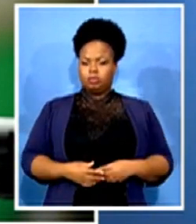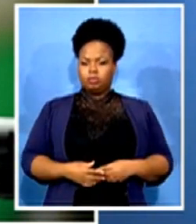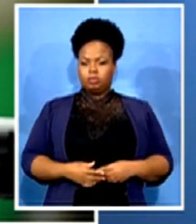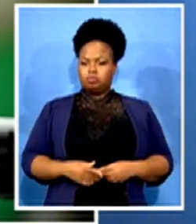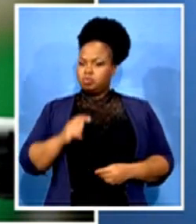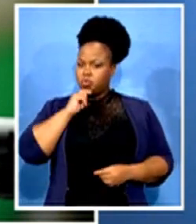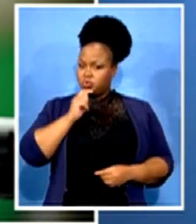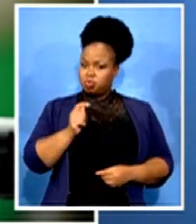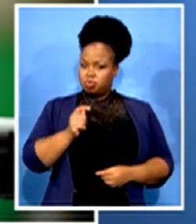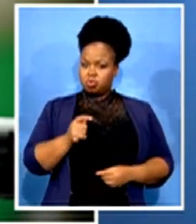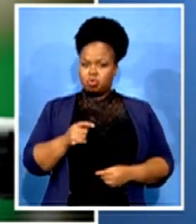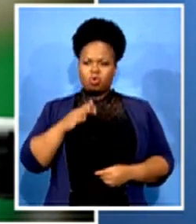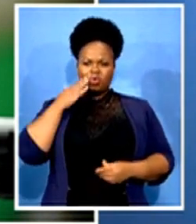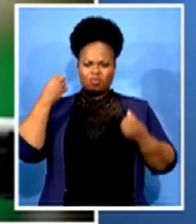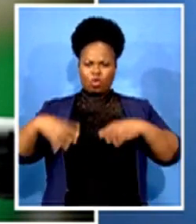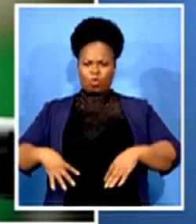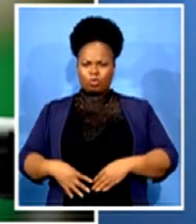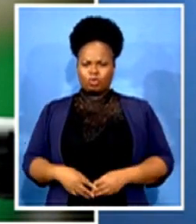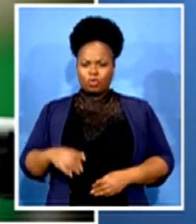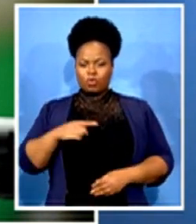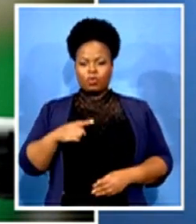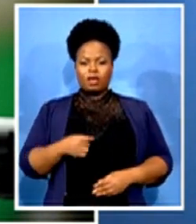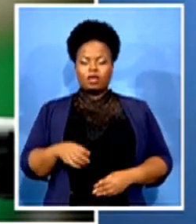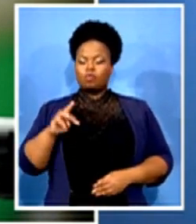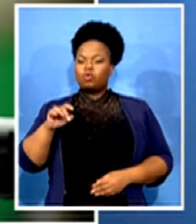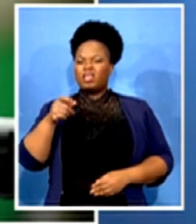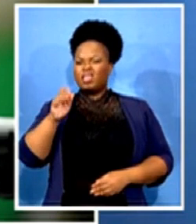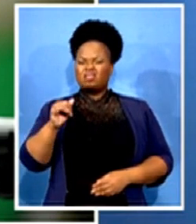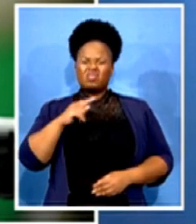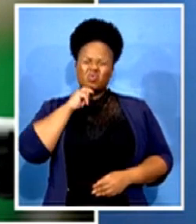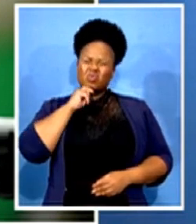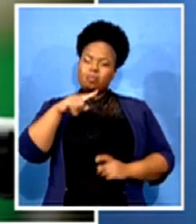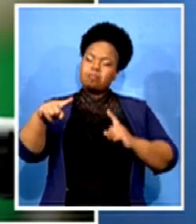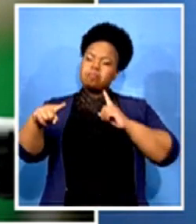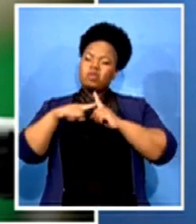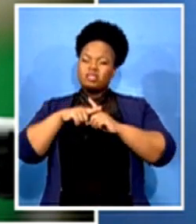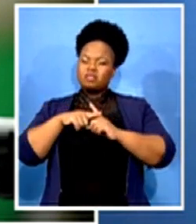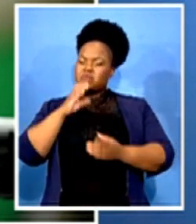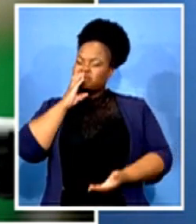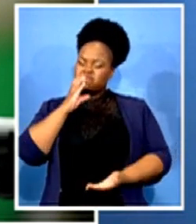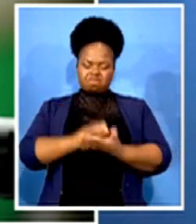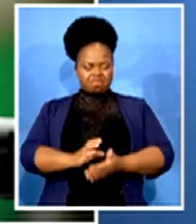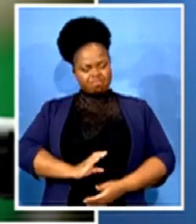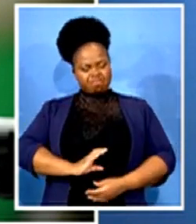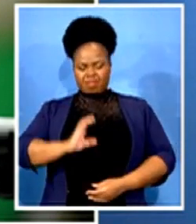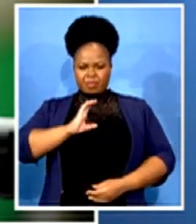Lulegi George was so optimistic that his camp was doing well in Pulugwane.